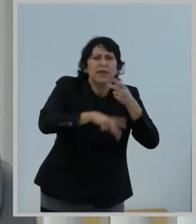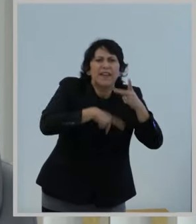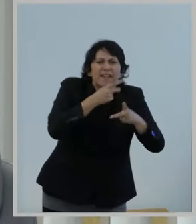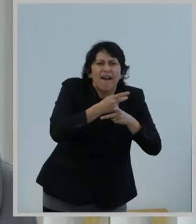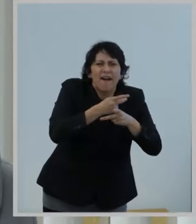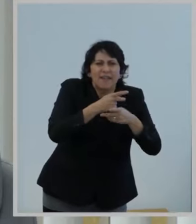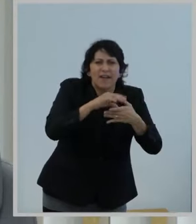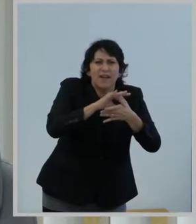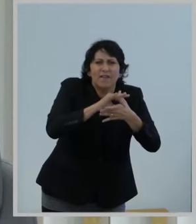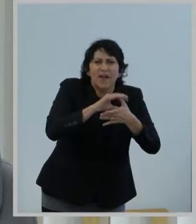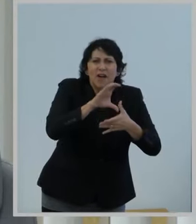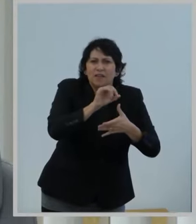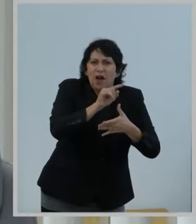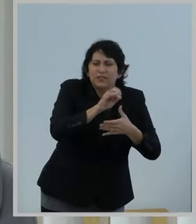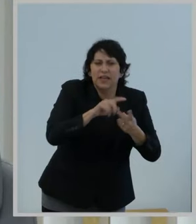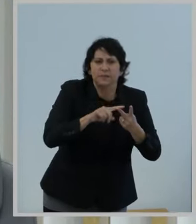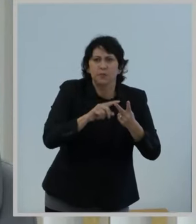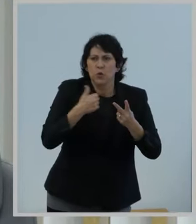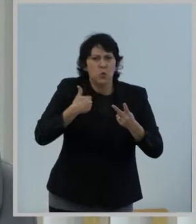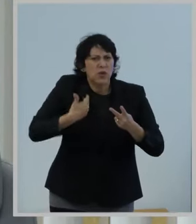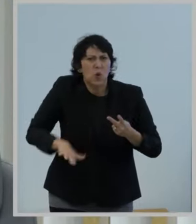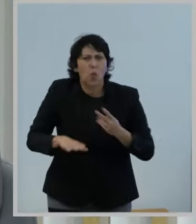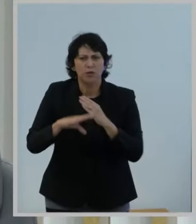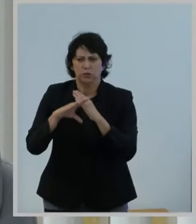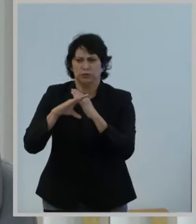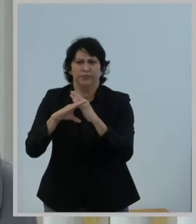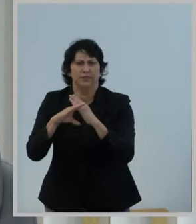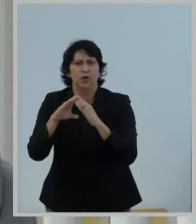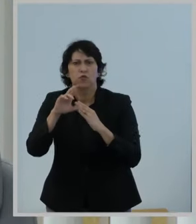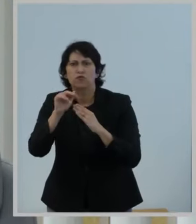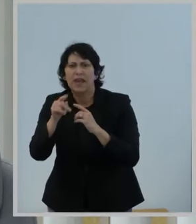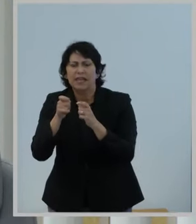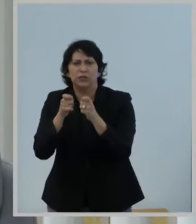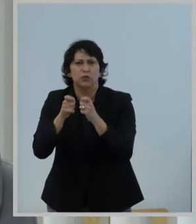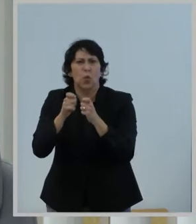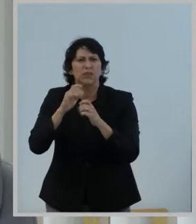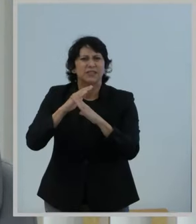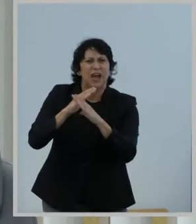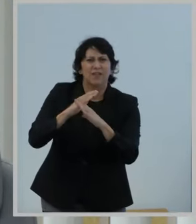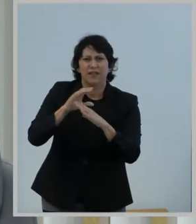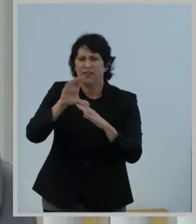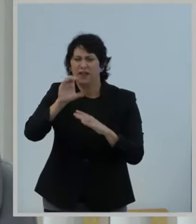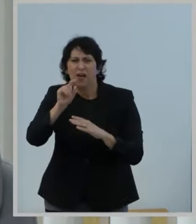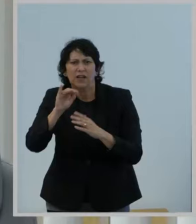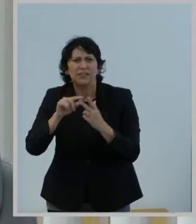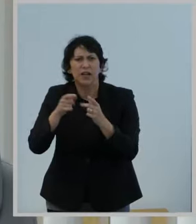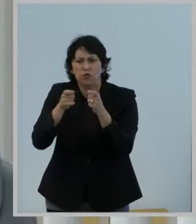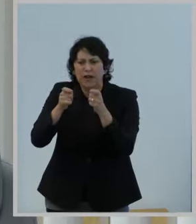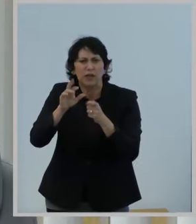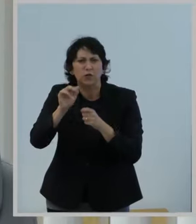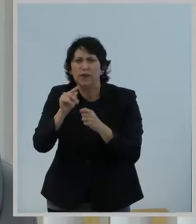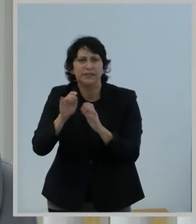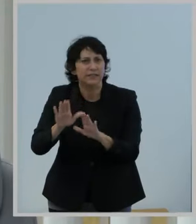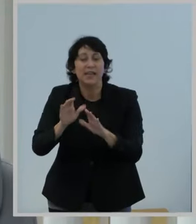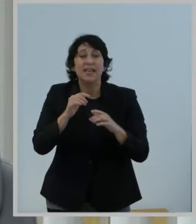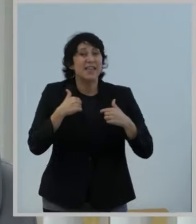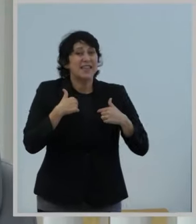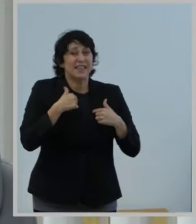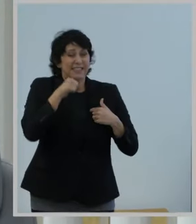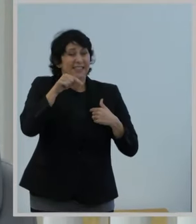about stifling investment, regulating rates, or reducing competition. It is not about controlling the Internet.